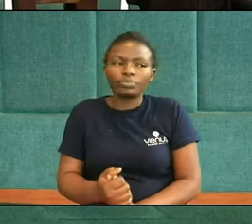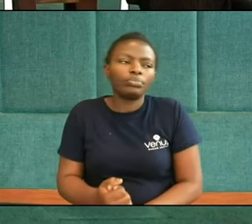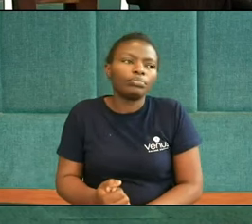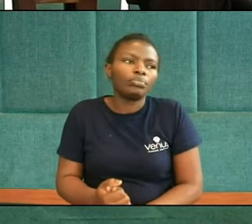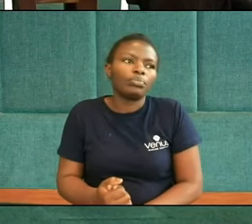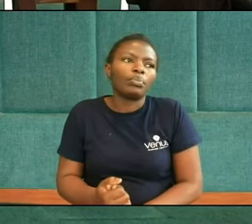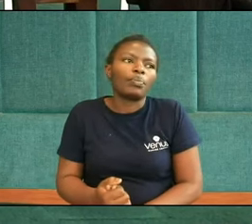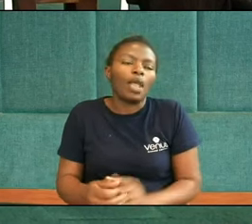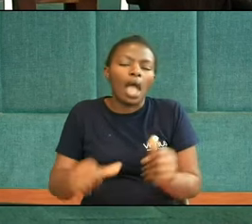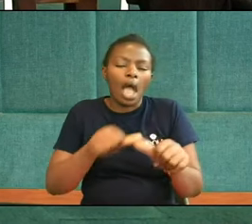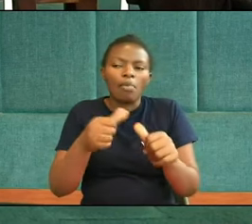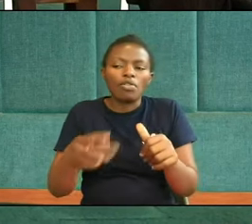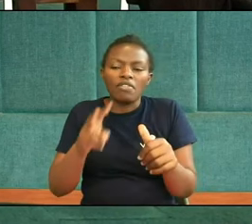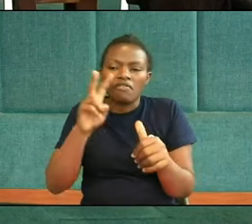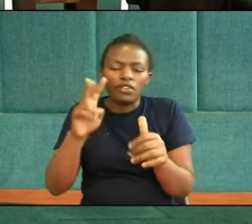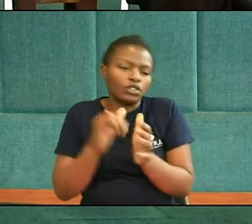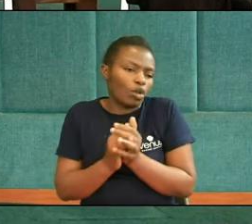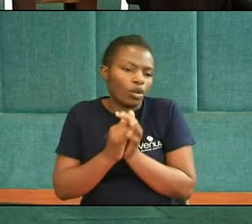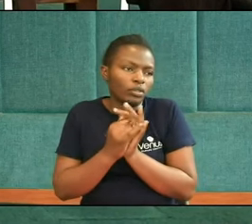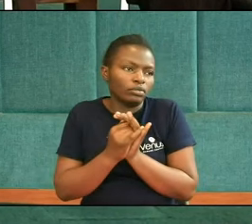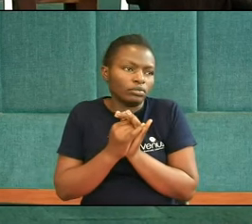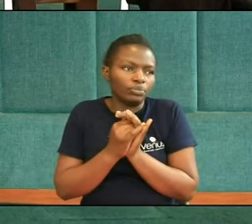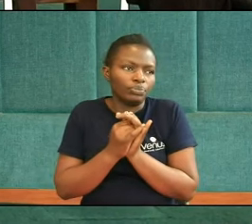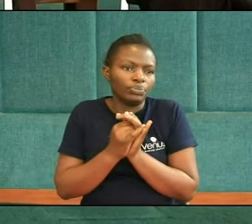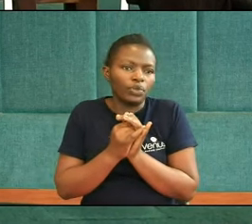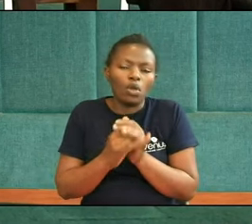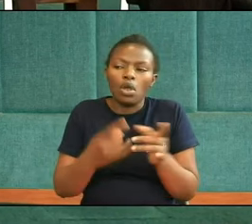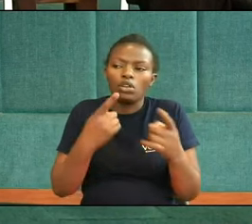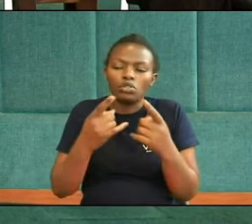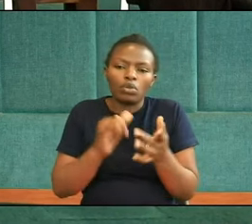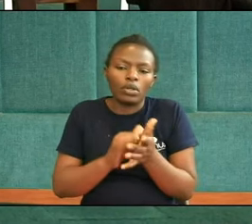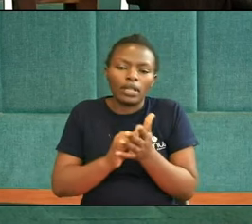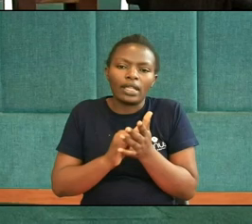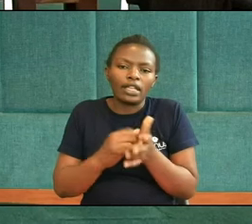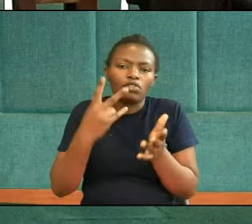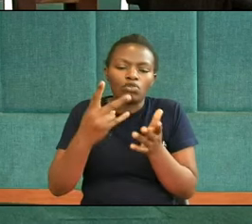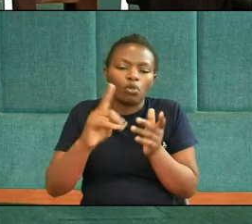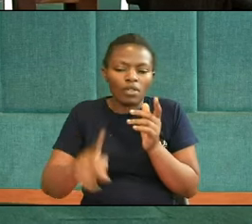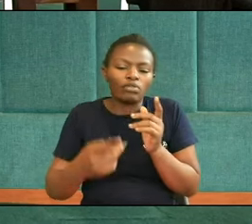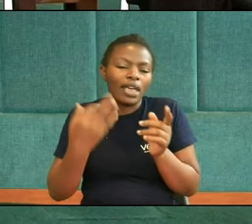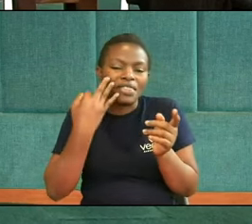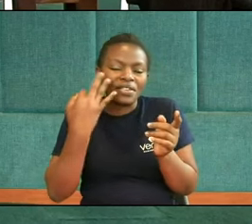Yeah, about what the visions mean Particularly, we are told about the 2,300 days